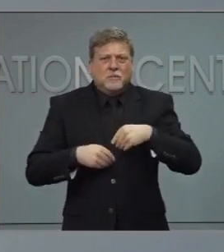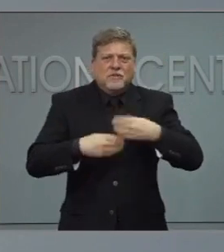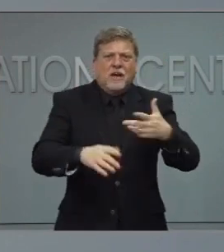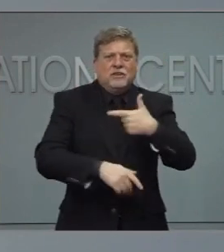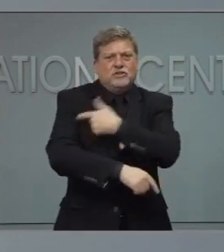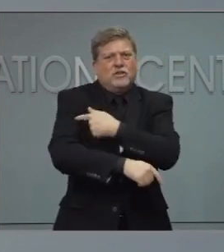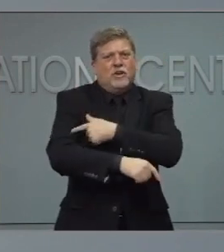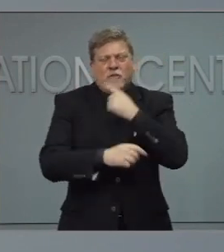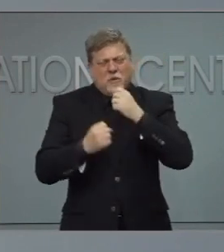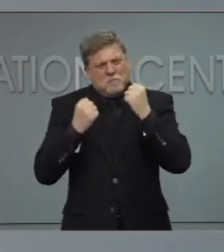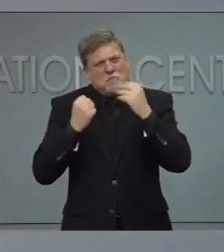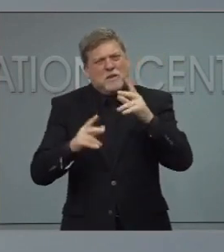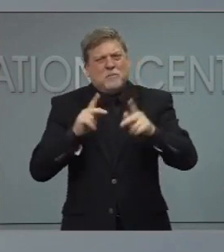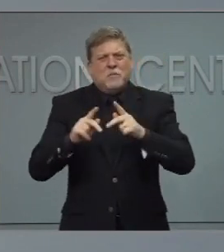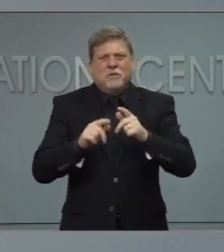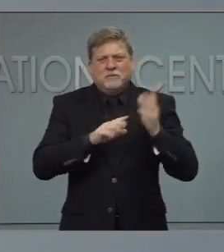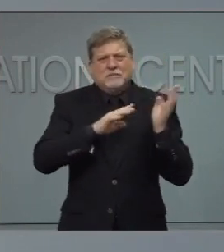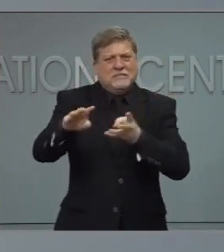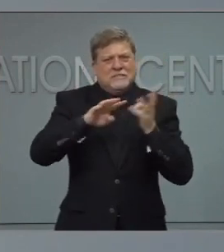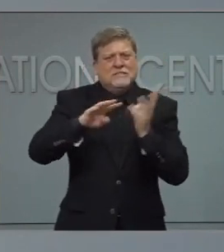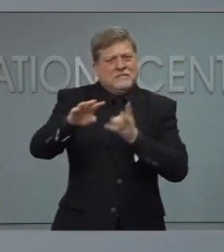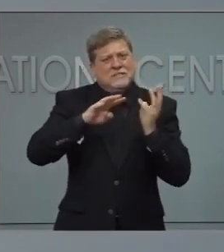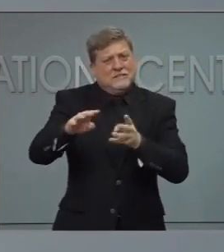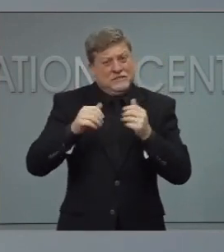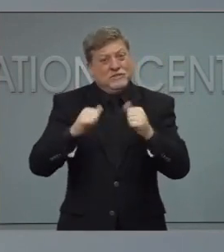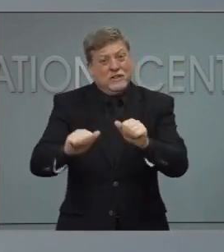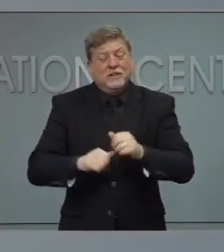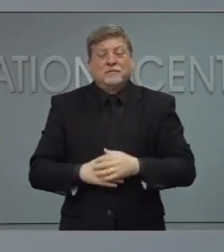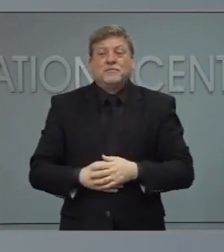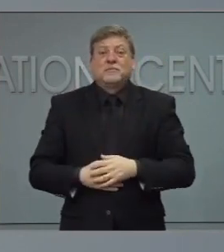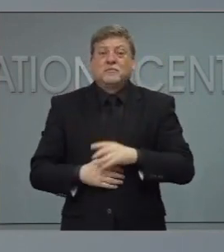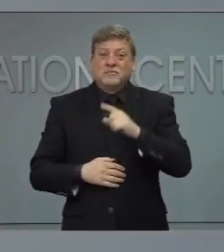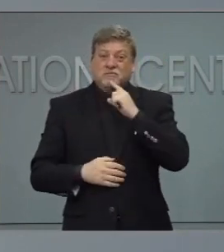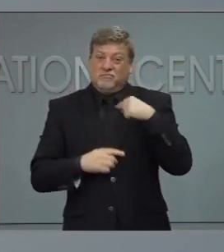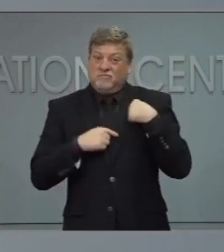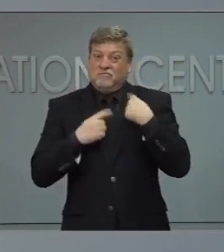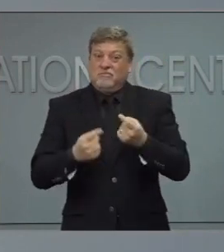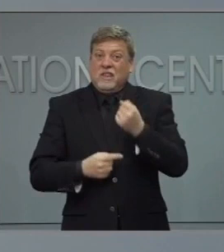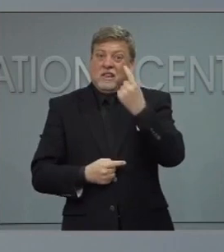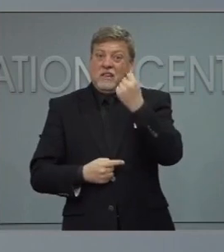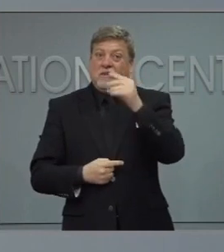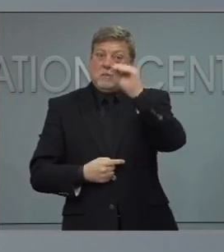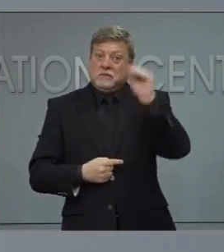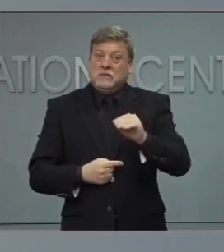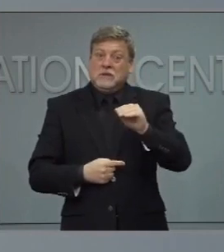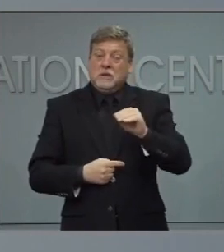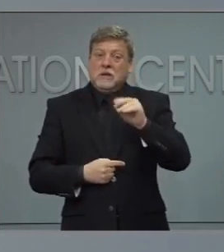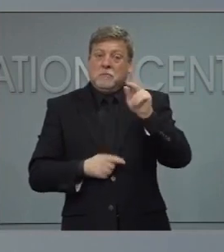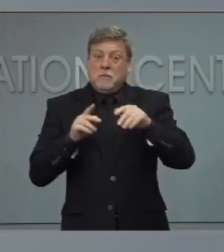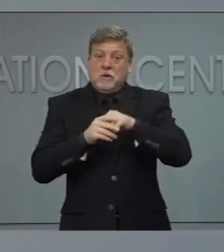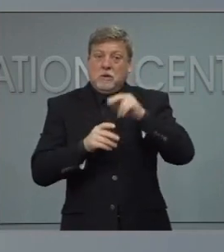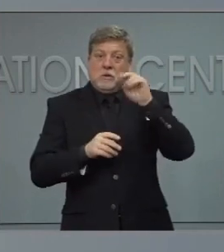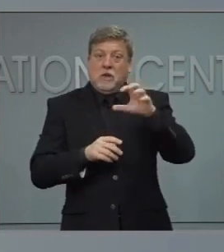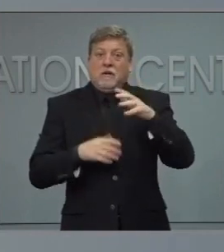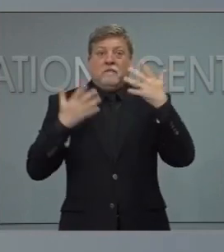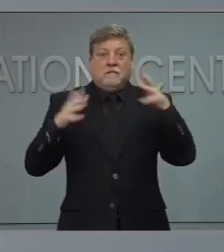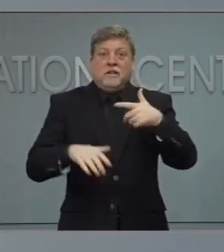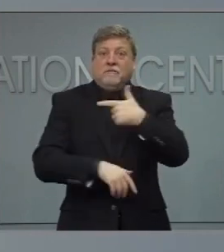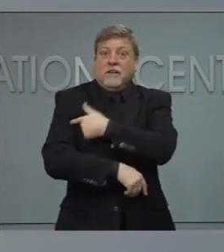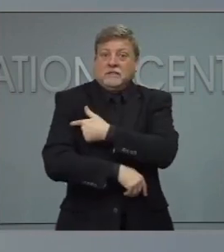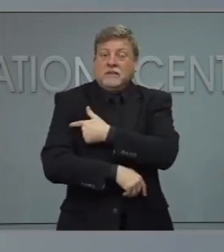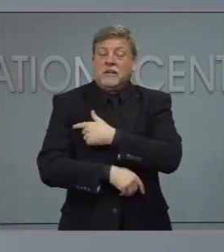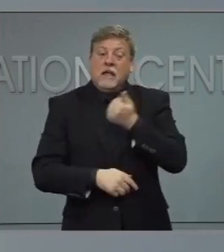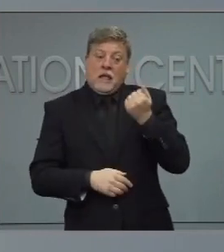fairly as possible. So far, about 11 percent of North Carolinians are fully vaccinated, and about 18 percent have had their first